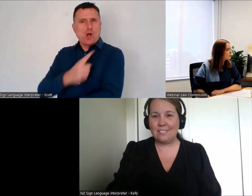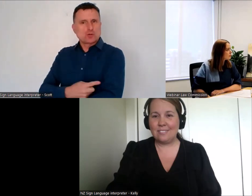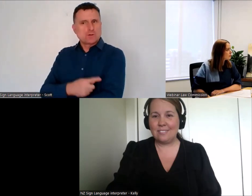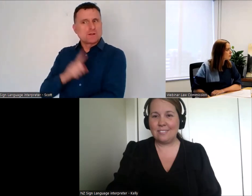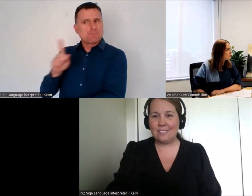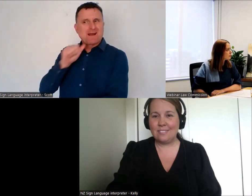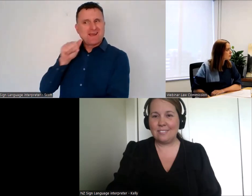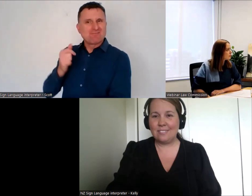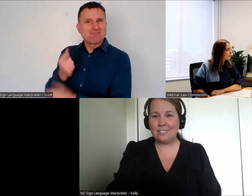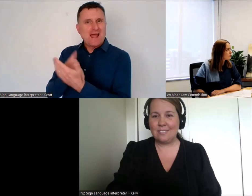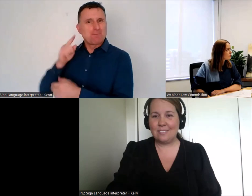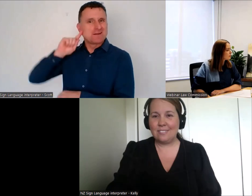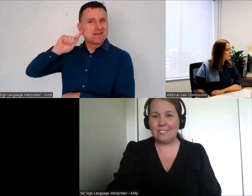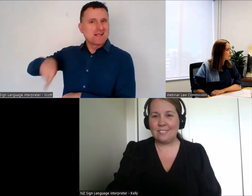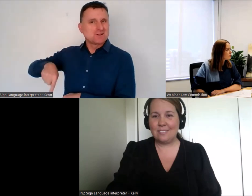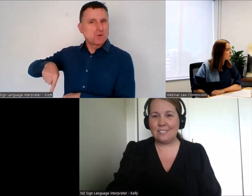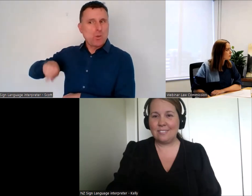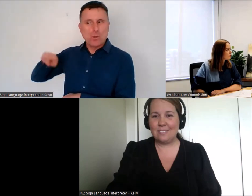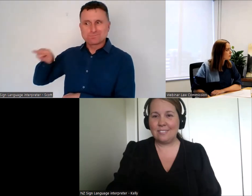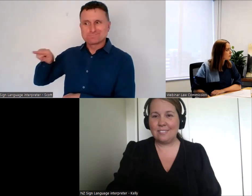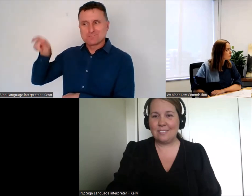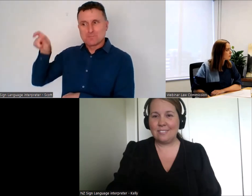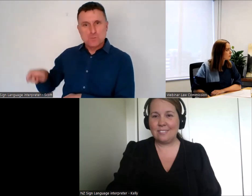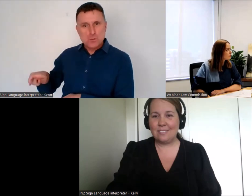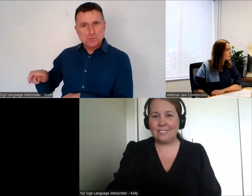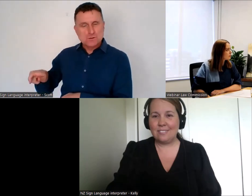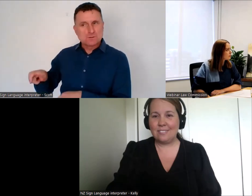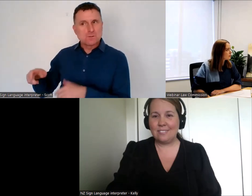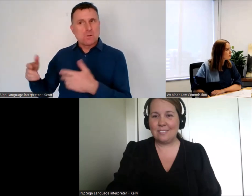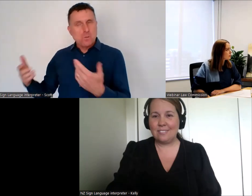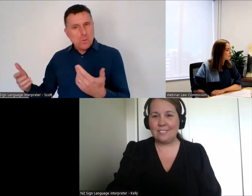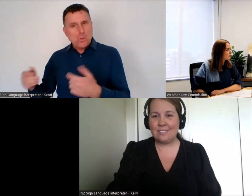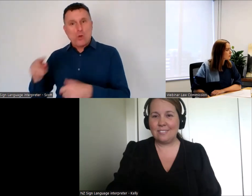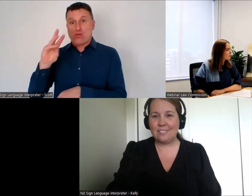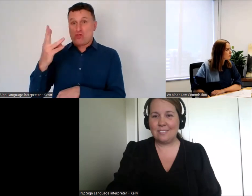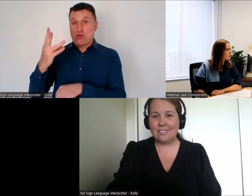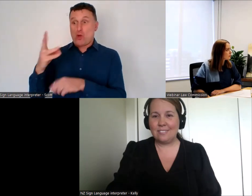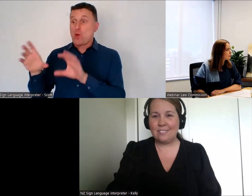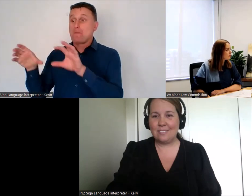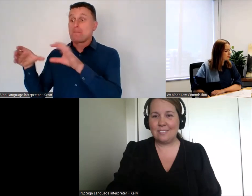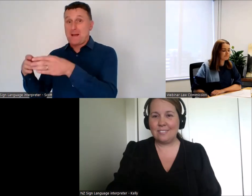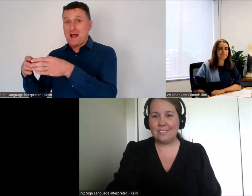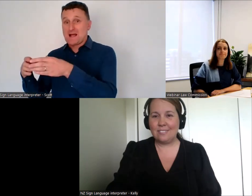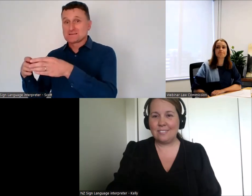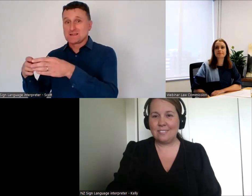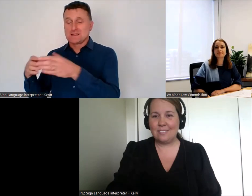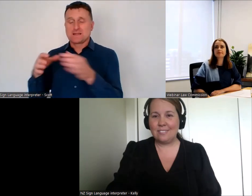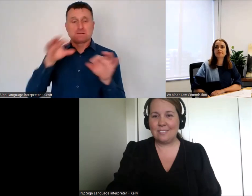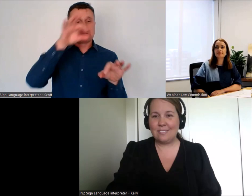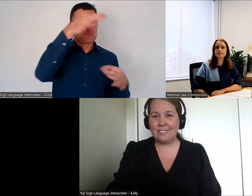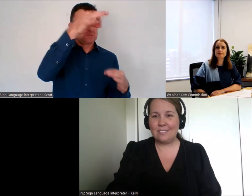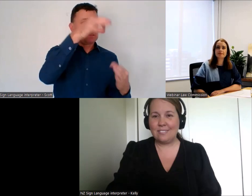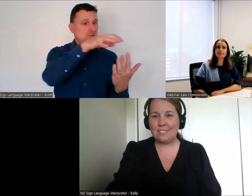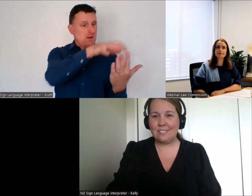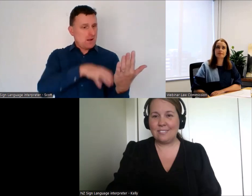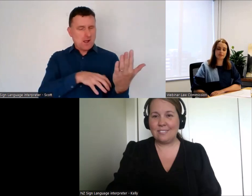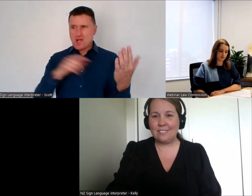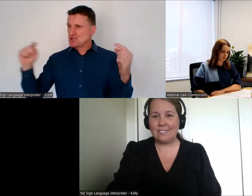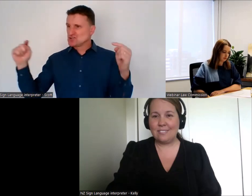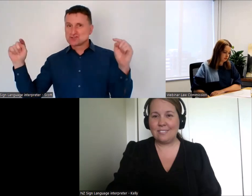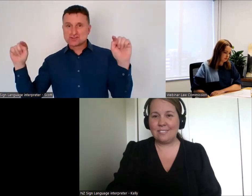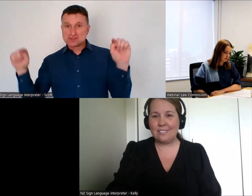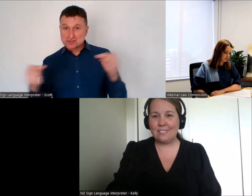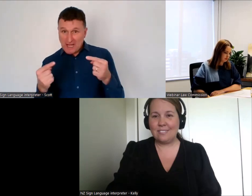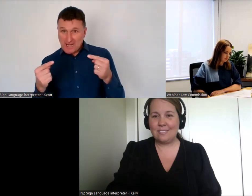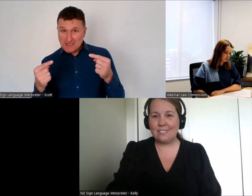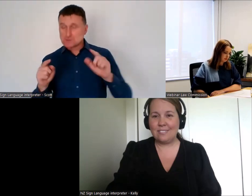or a third party wants to challenge the decisions of that attorney. And that